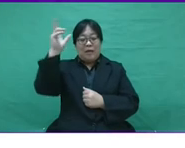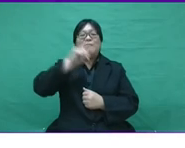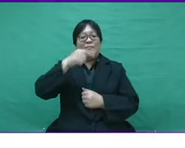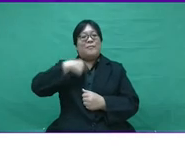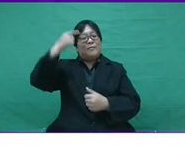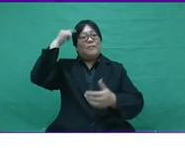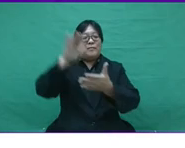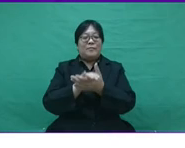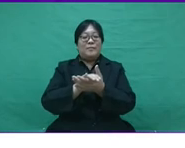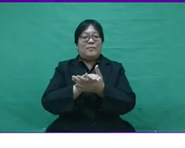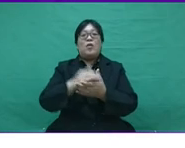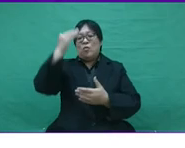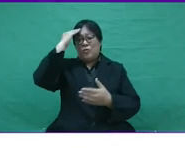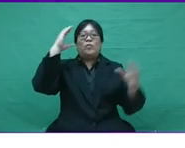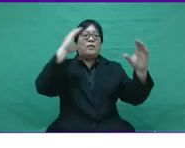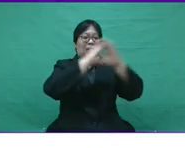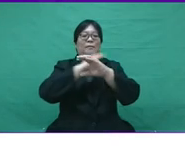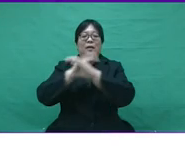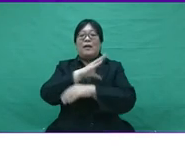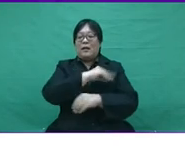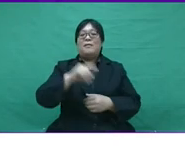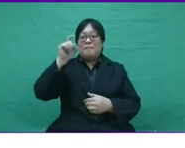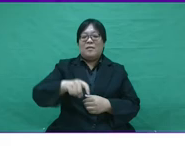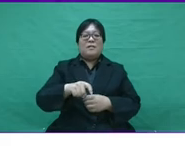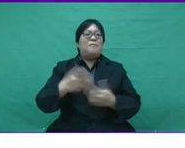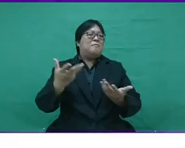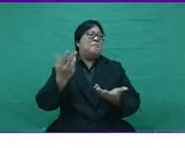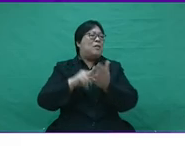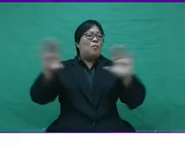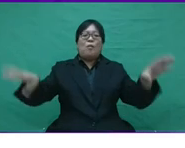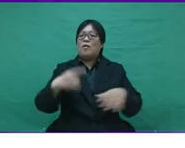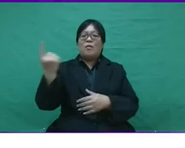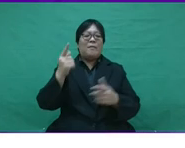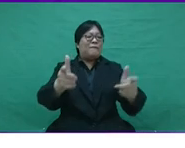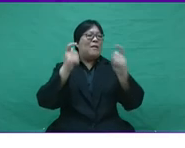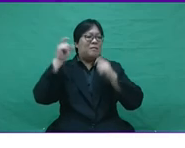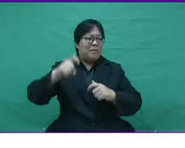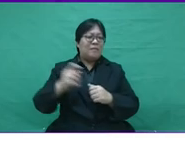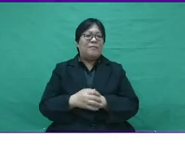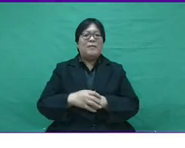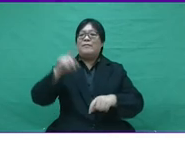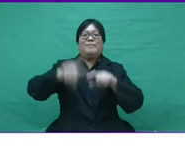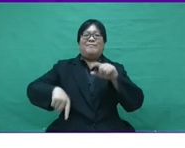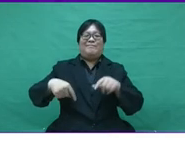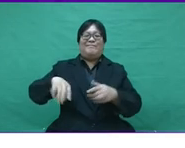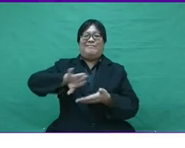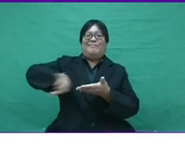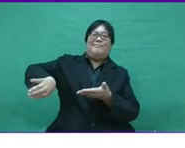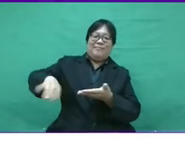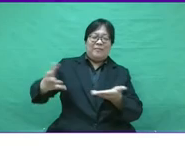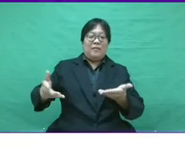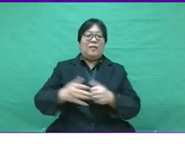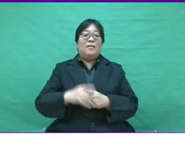to Industry 4.0. The government, I believe, knows the challenge and it must be doing something